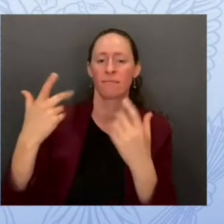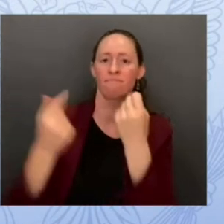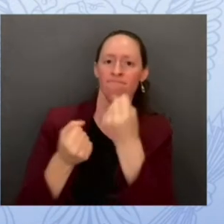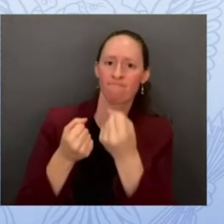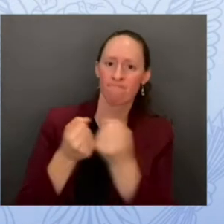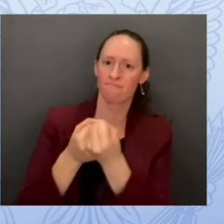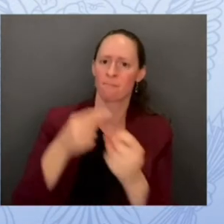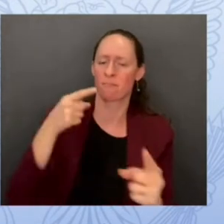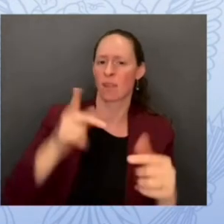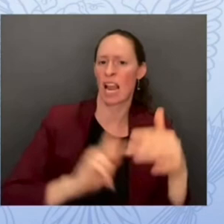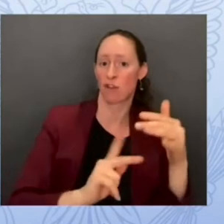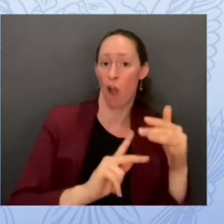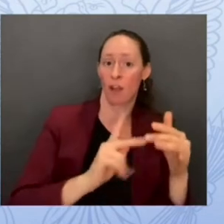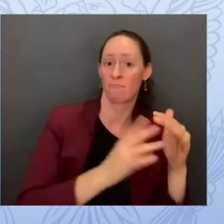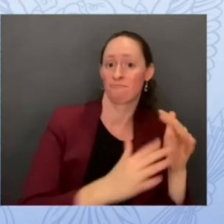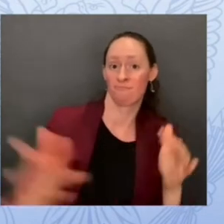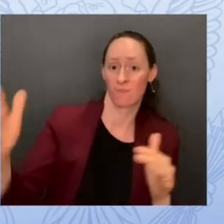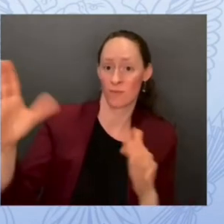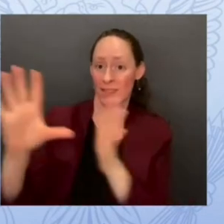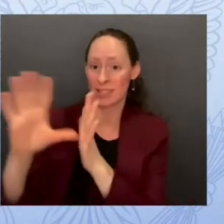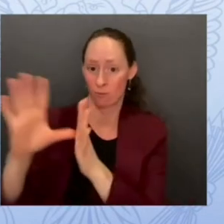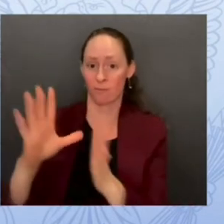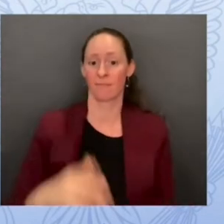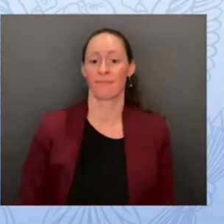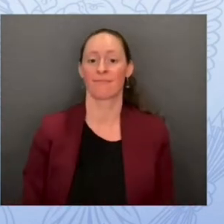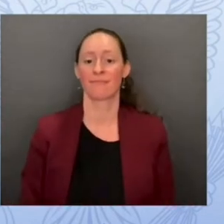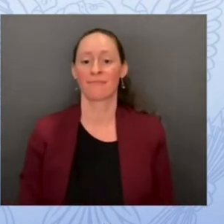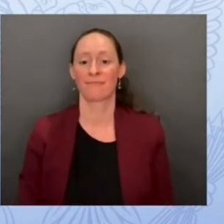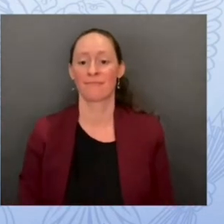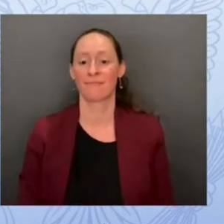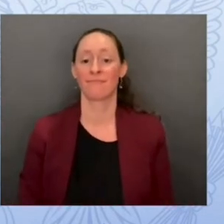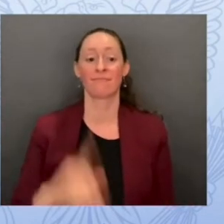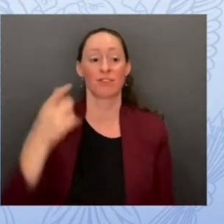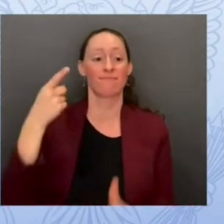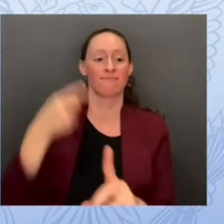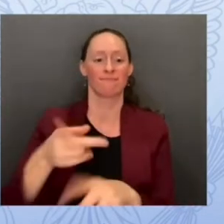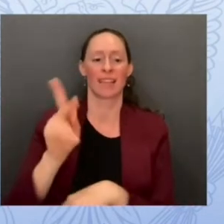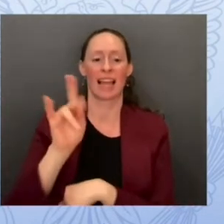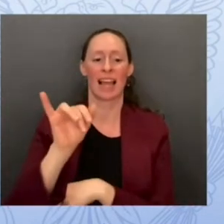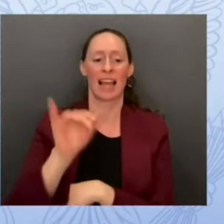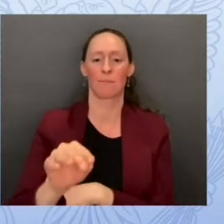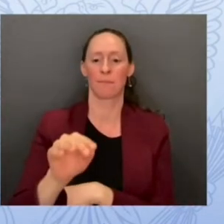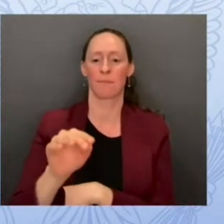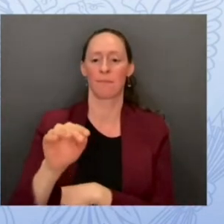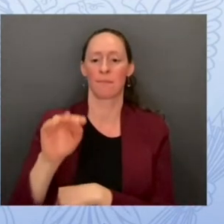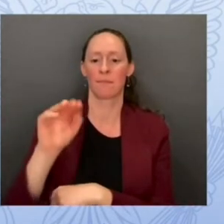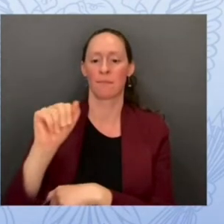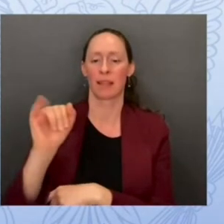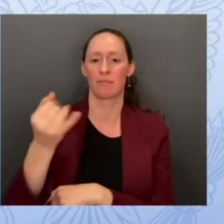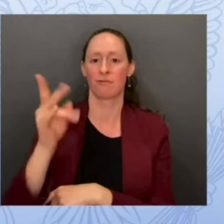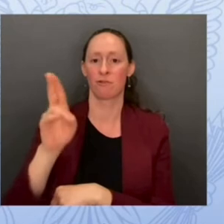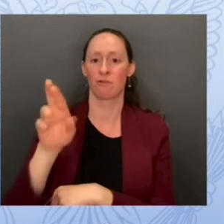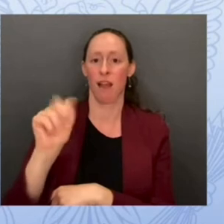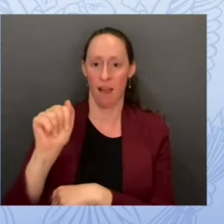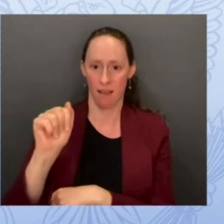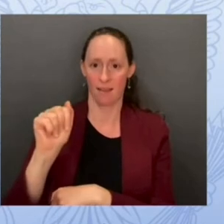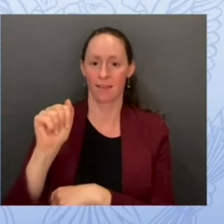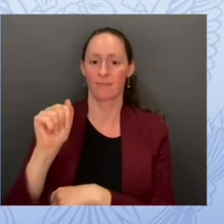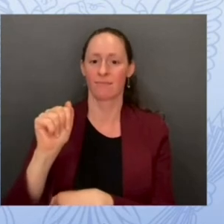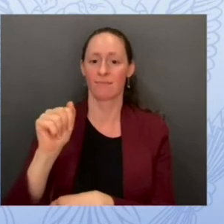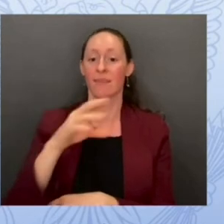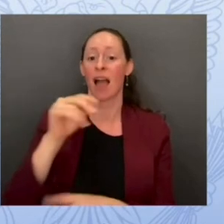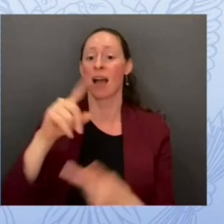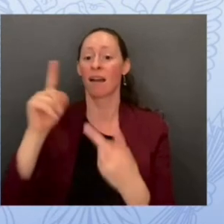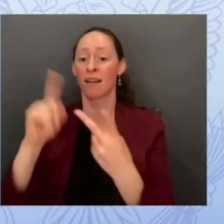vice president for global education and u.s state and local government at amazon web services thank you very much um